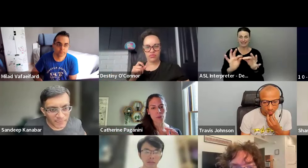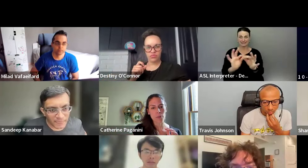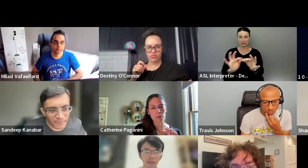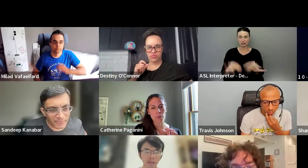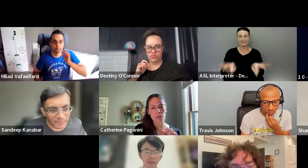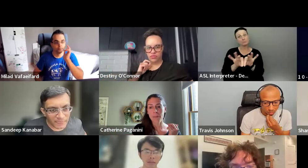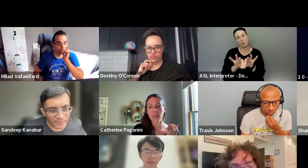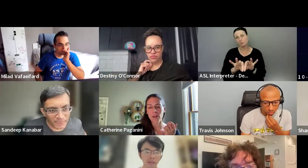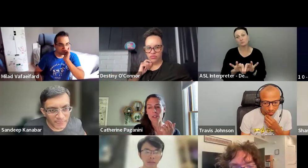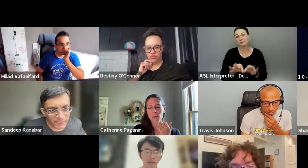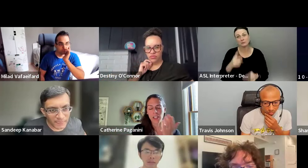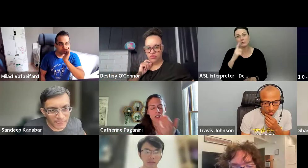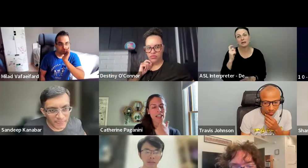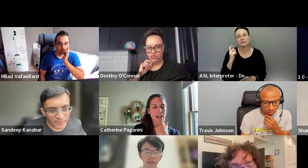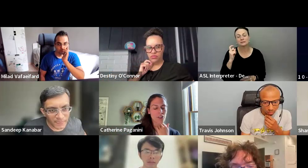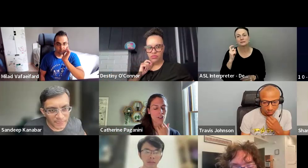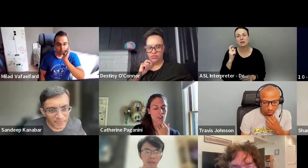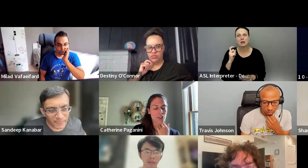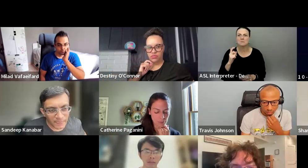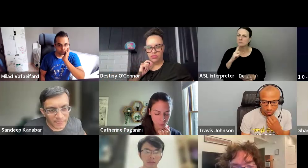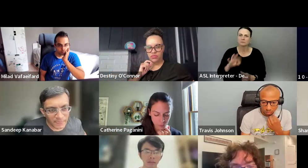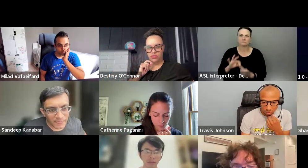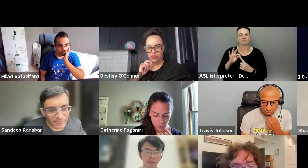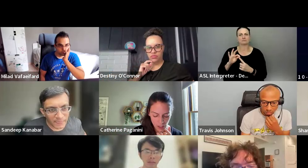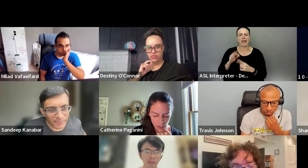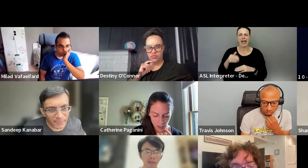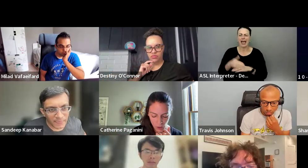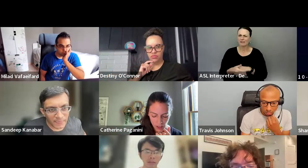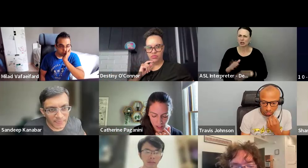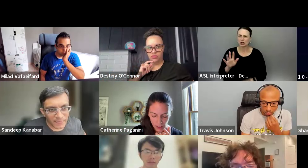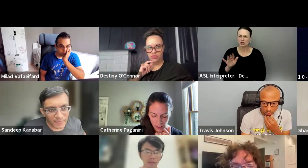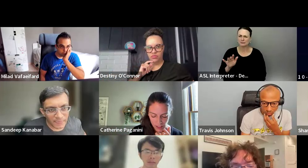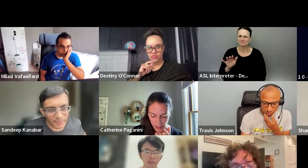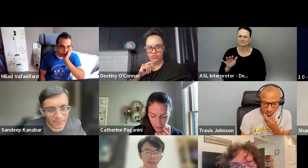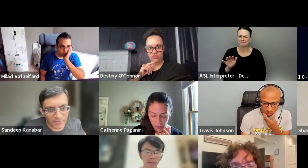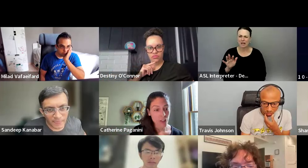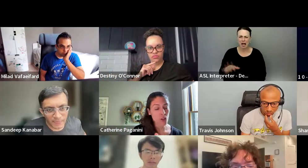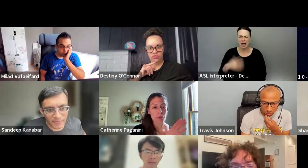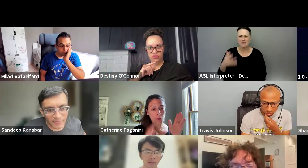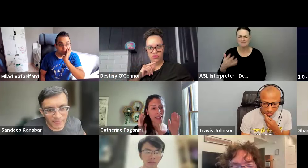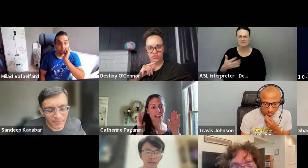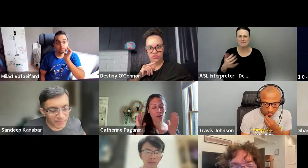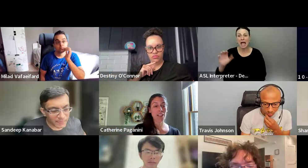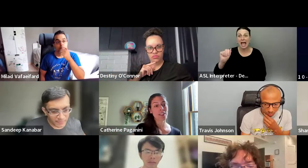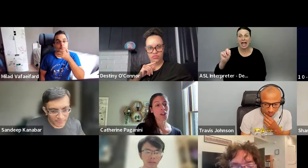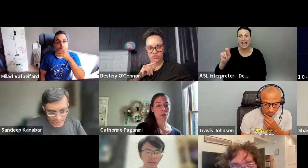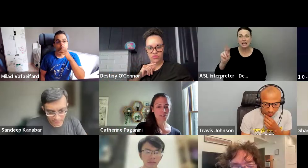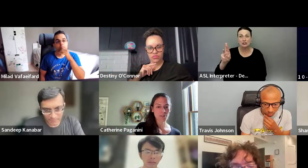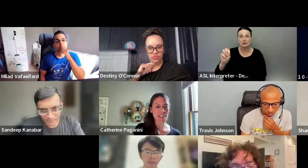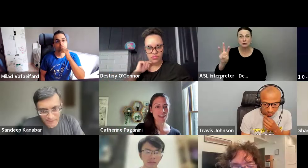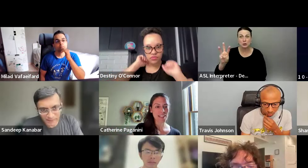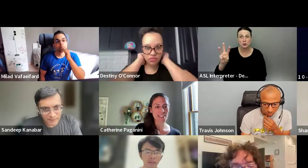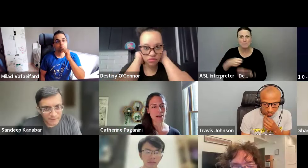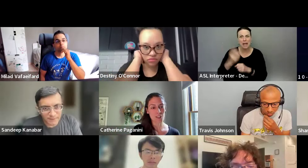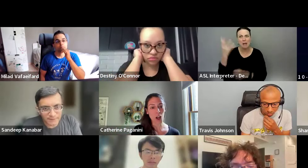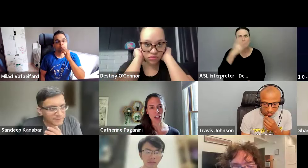right? Because a lot of people, so, um, it was particularly after, um, um, um, um, Andrew create that great video,